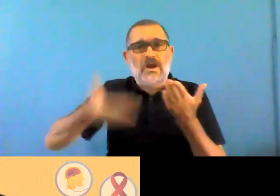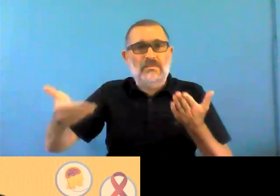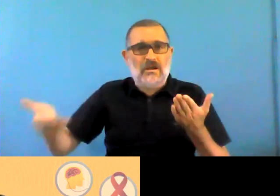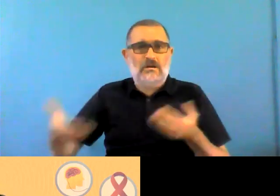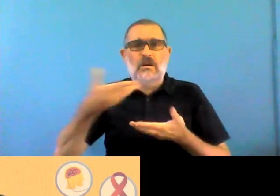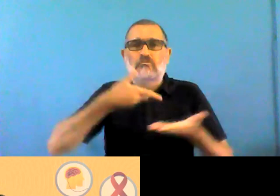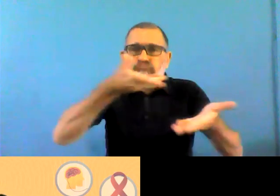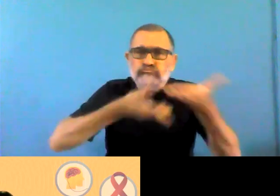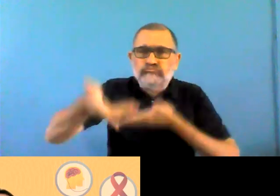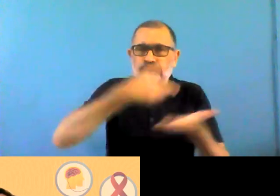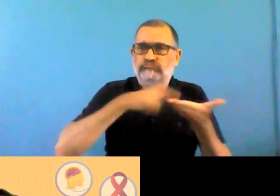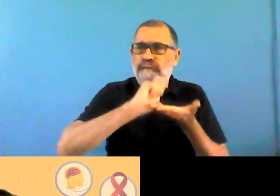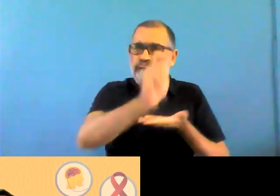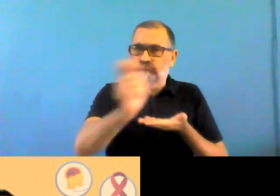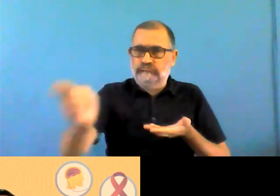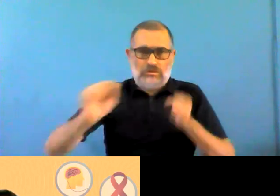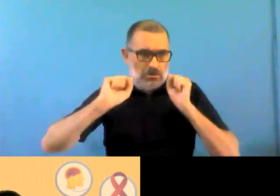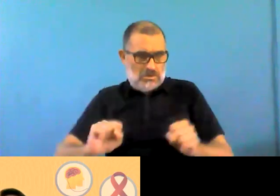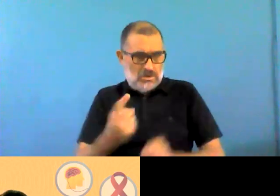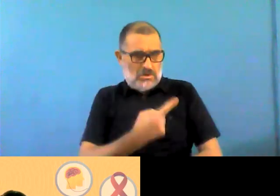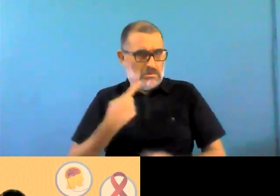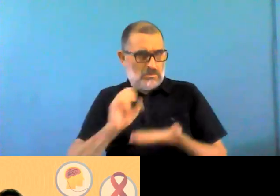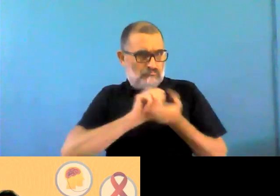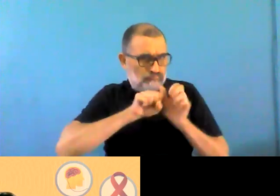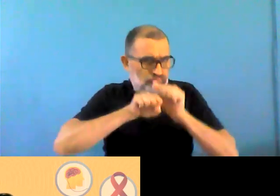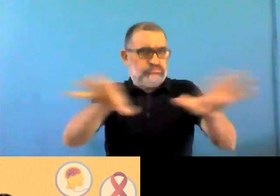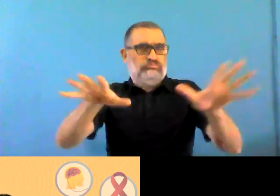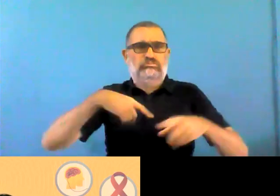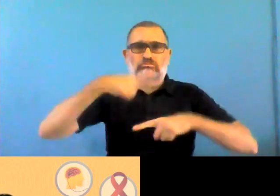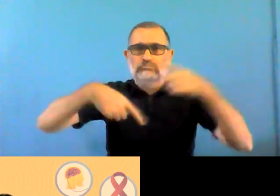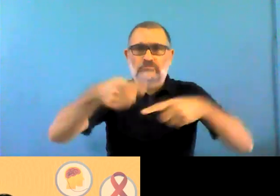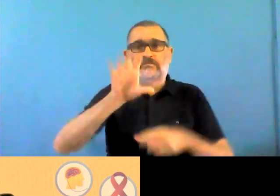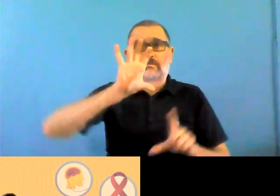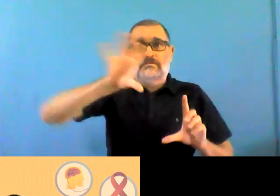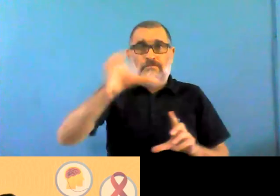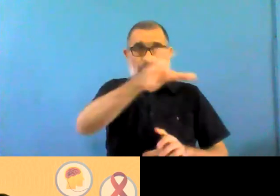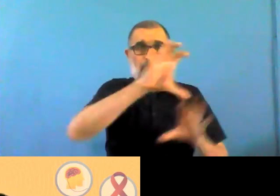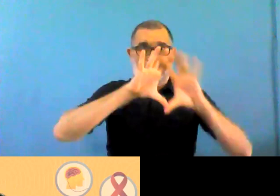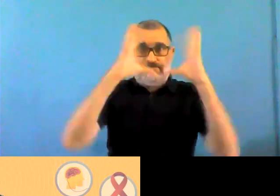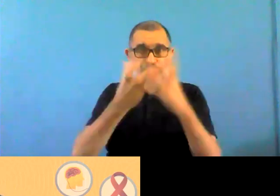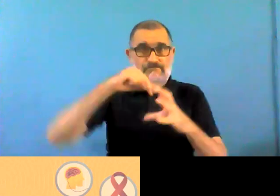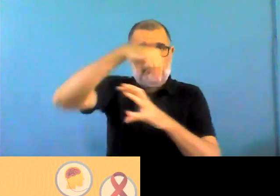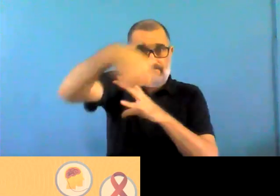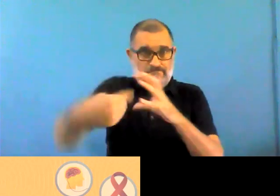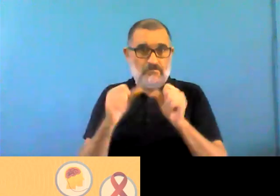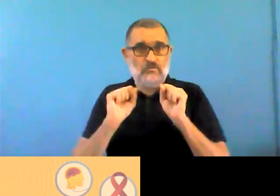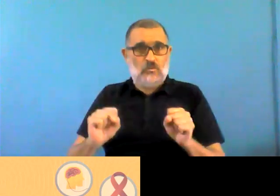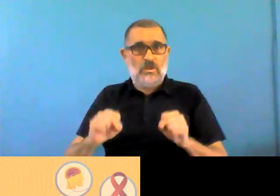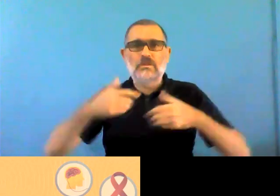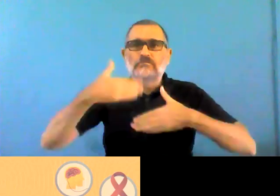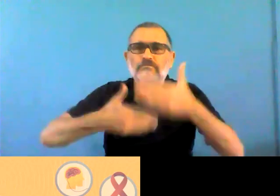modalities of engaging community, local communities in